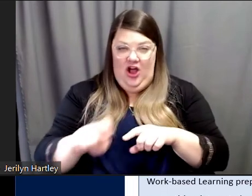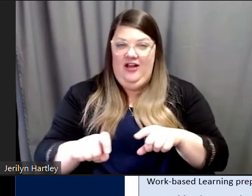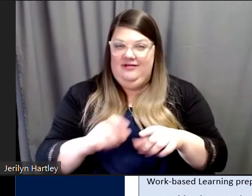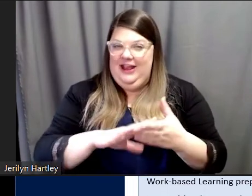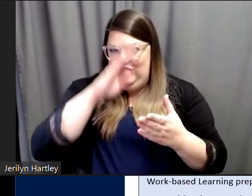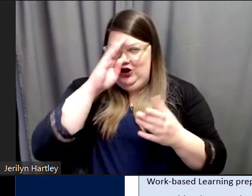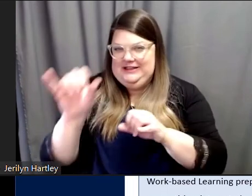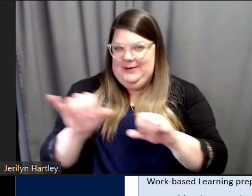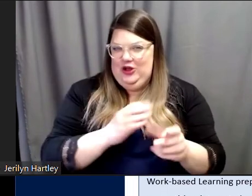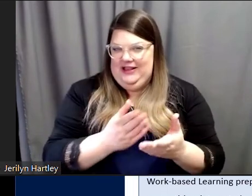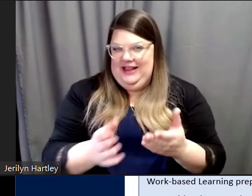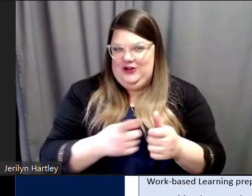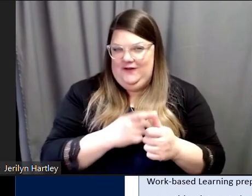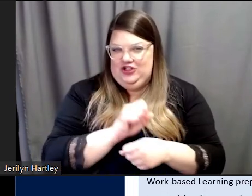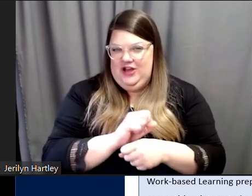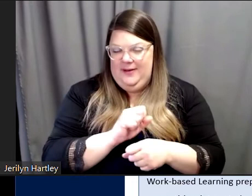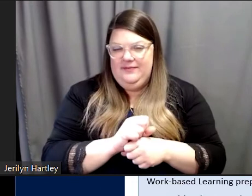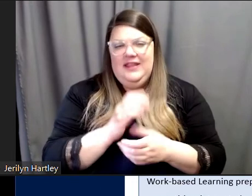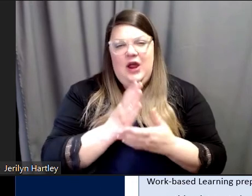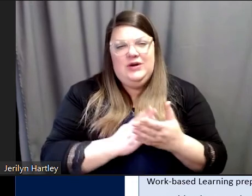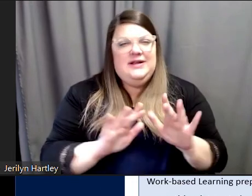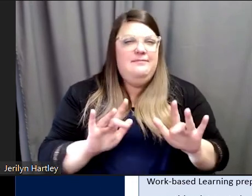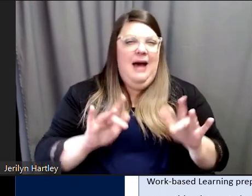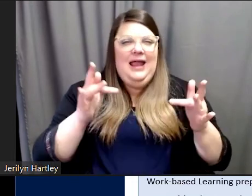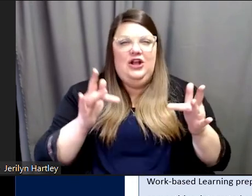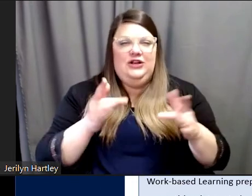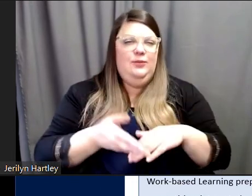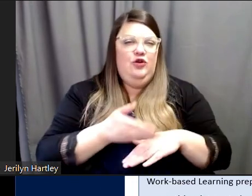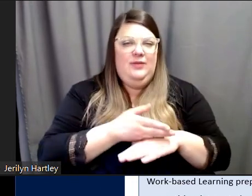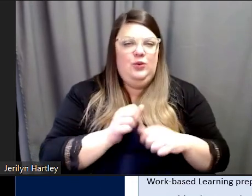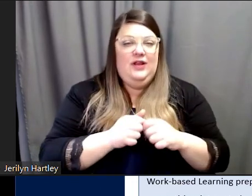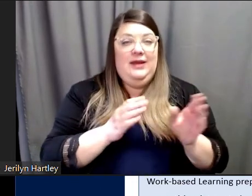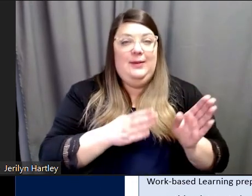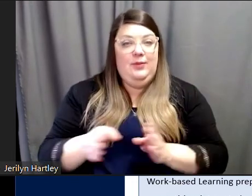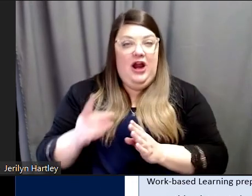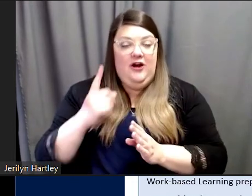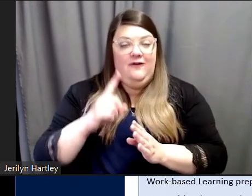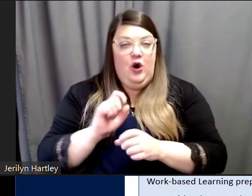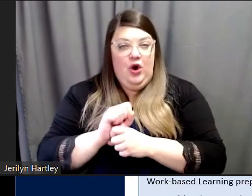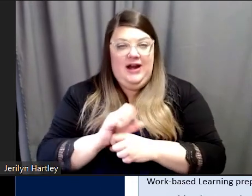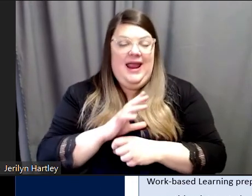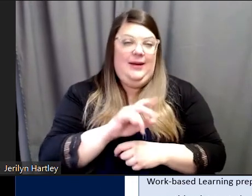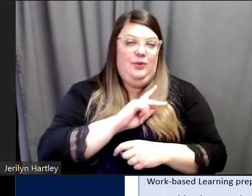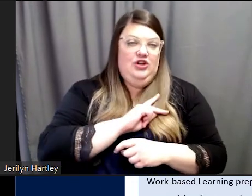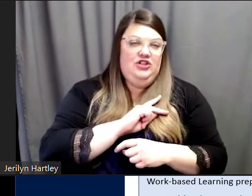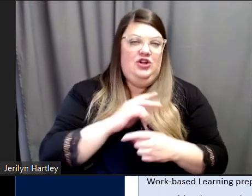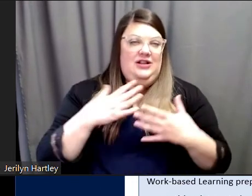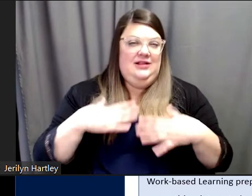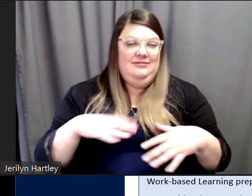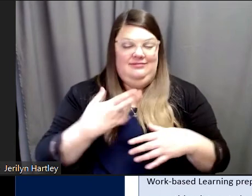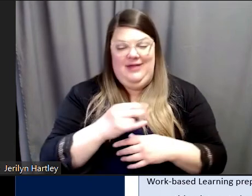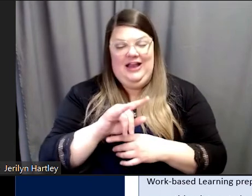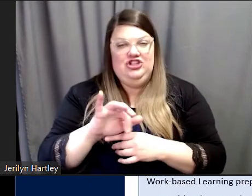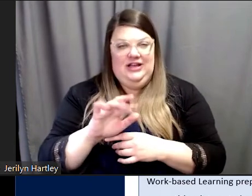There were mild improvements in being prepared for work and personal hygiene and learning